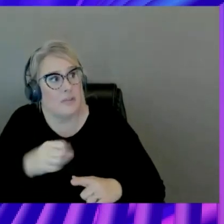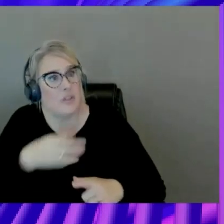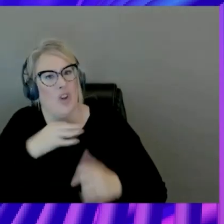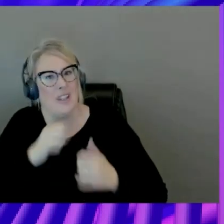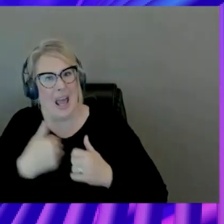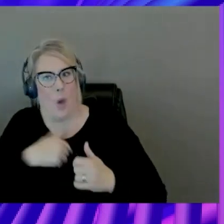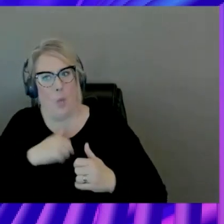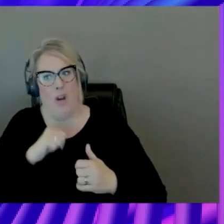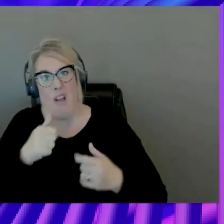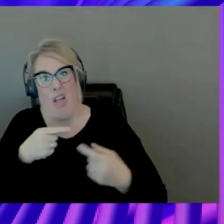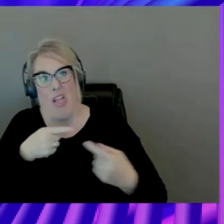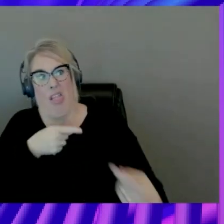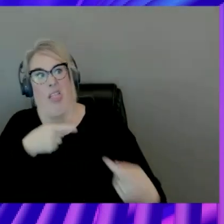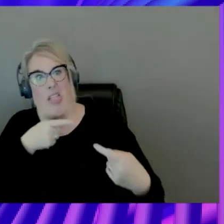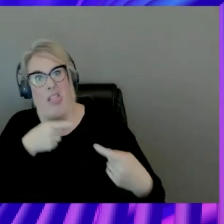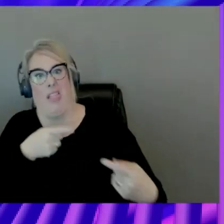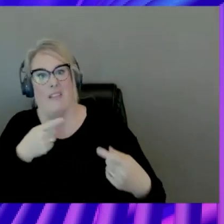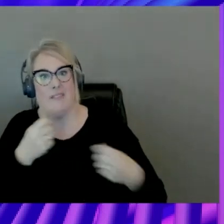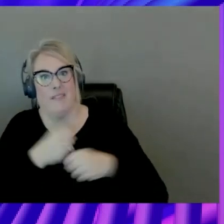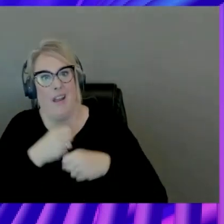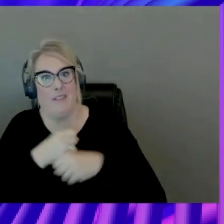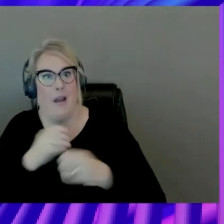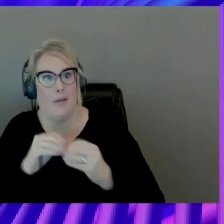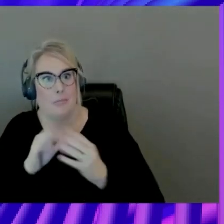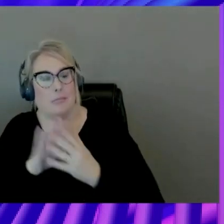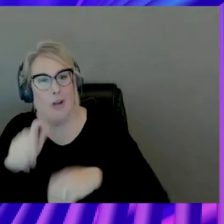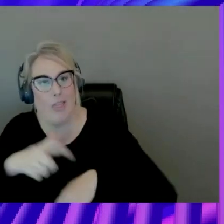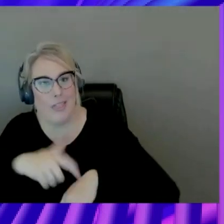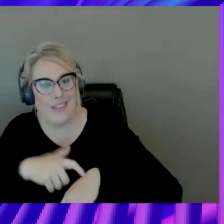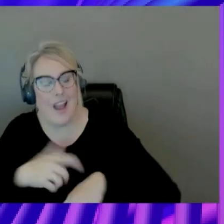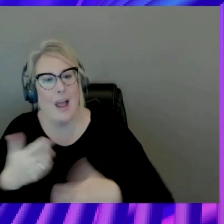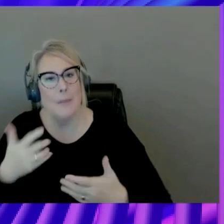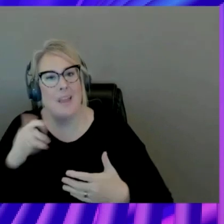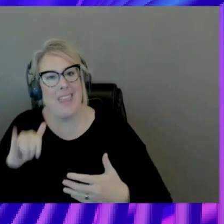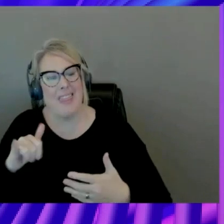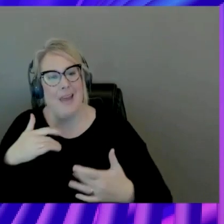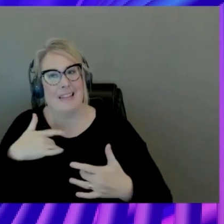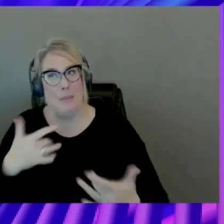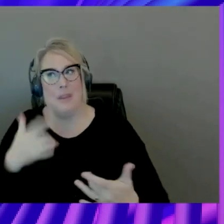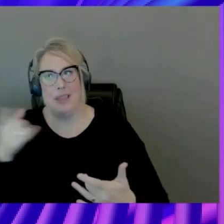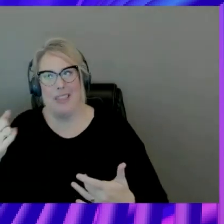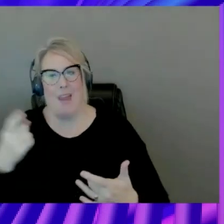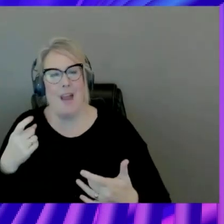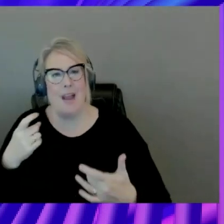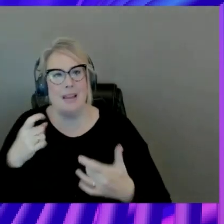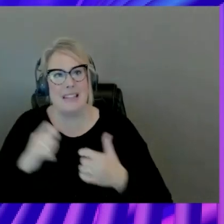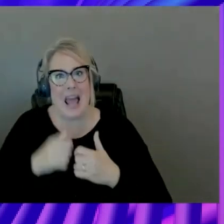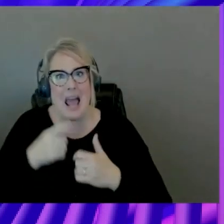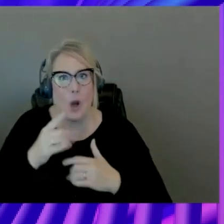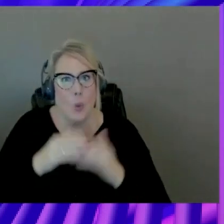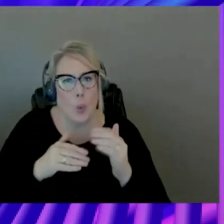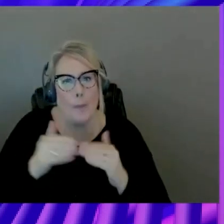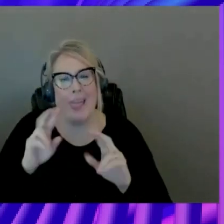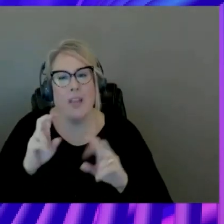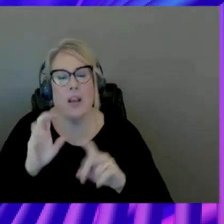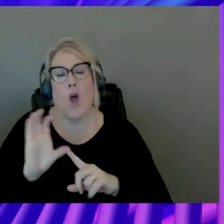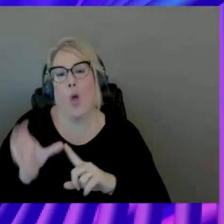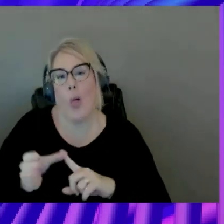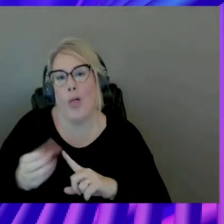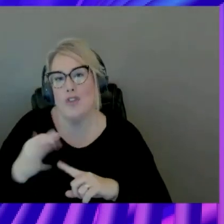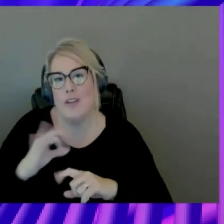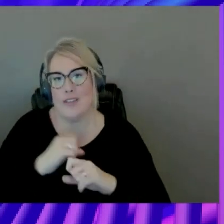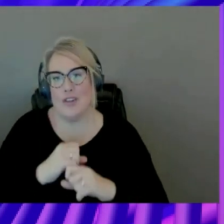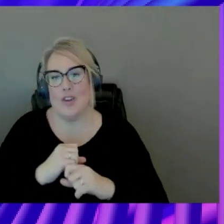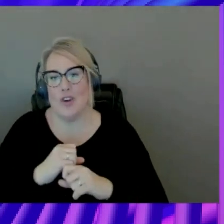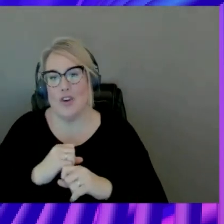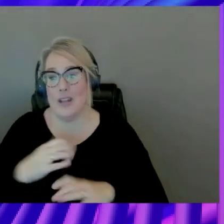time. And this usually comes in the form of a question that's like, how do you build a culture of security? Yeah. To which my answer